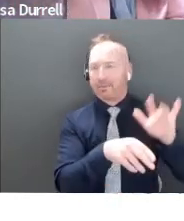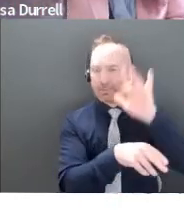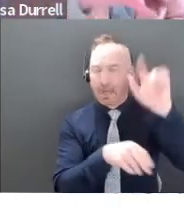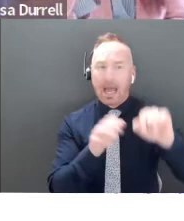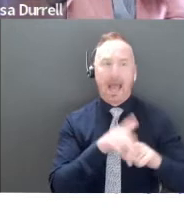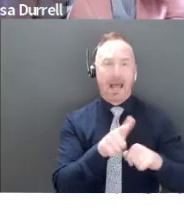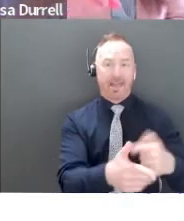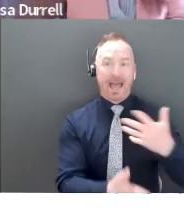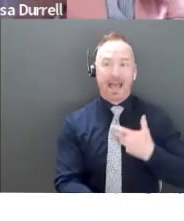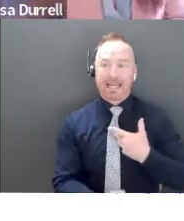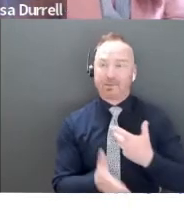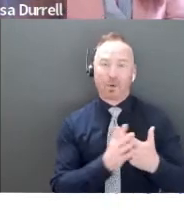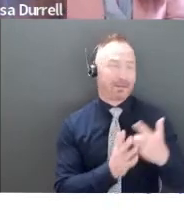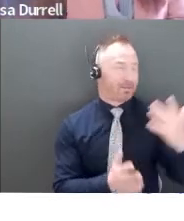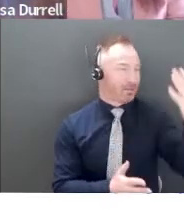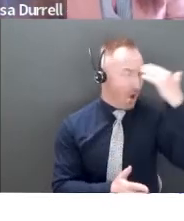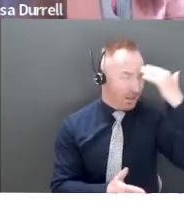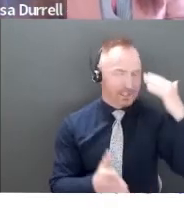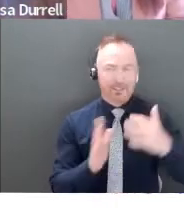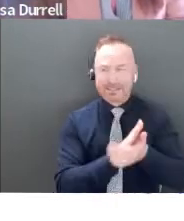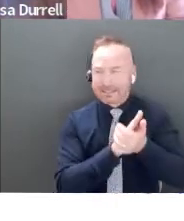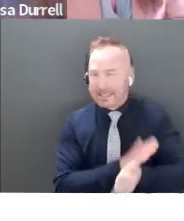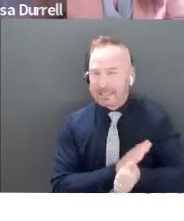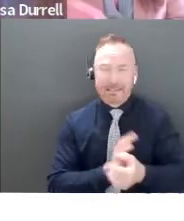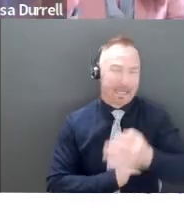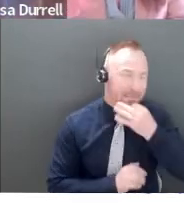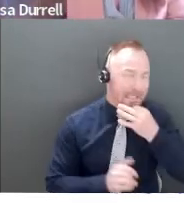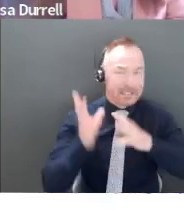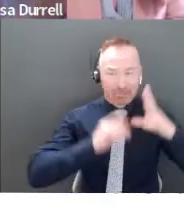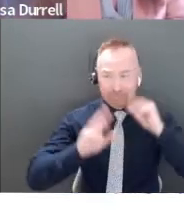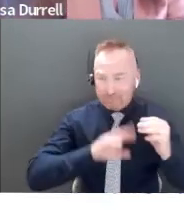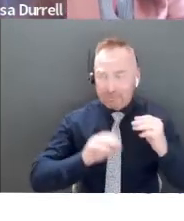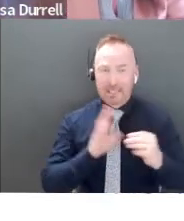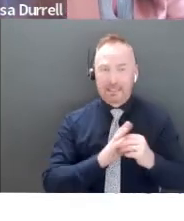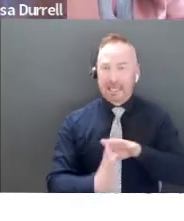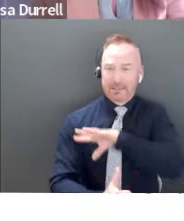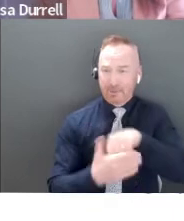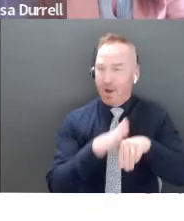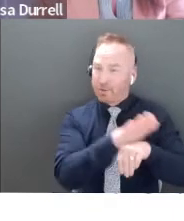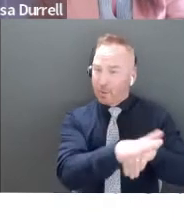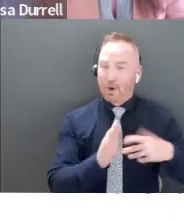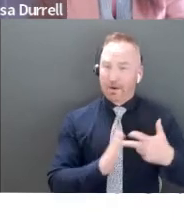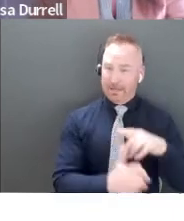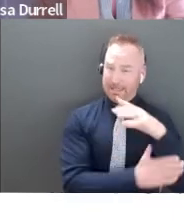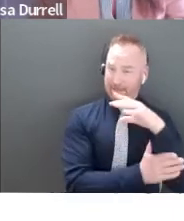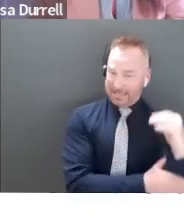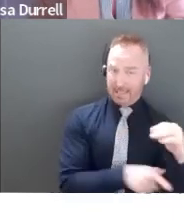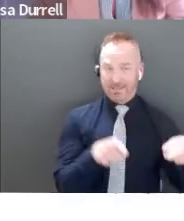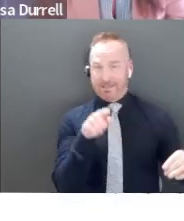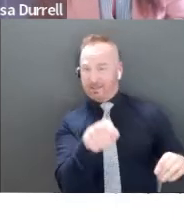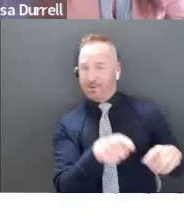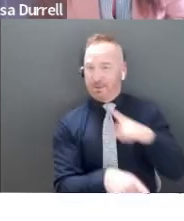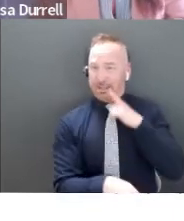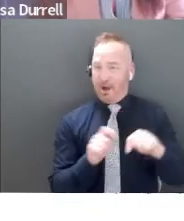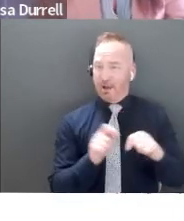knowledge into your company, showcase it. So, you know, this is your brag slide on the brilliant